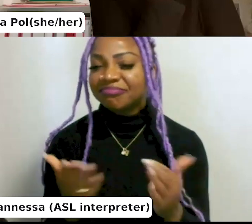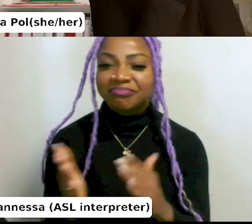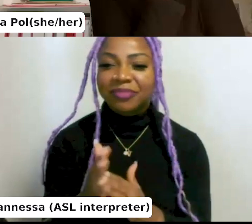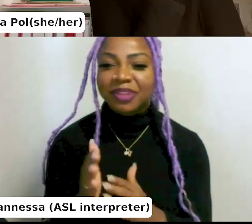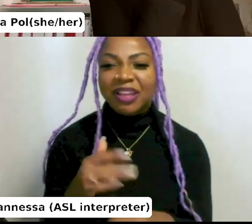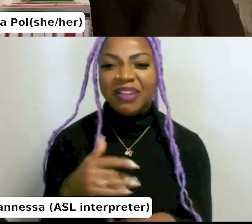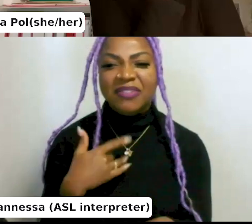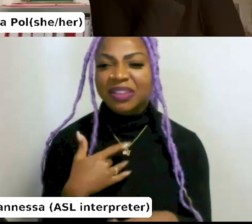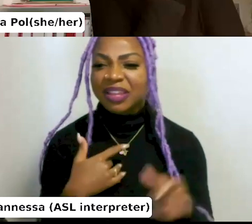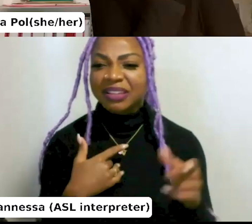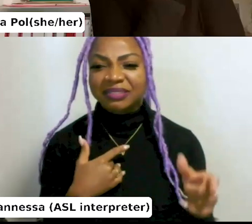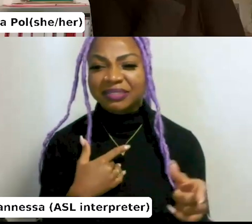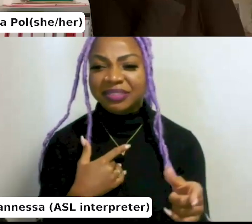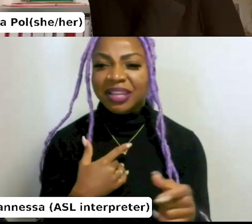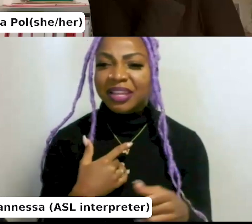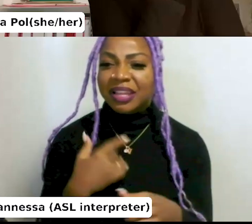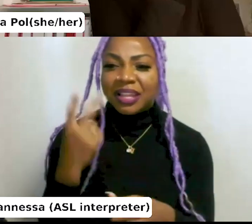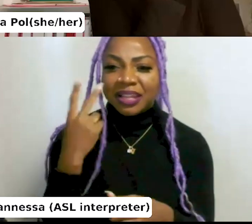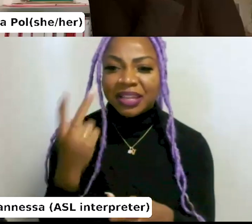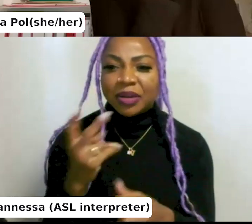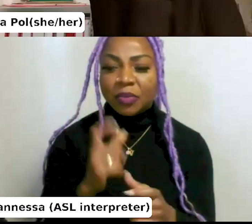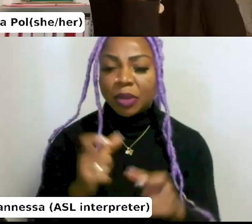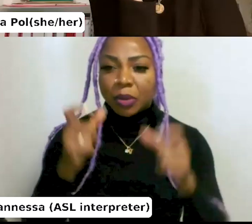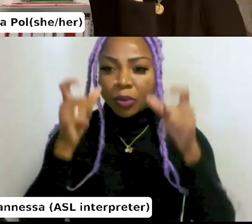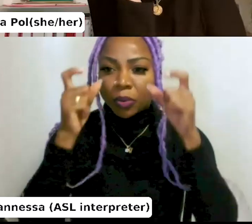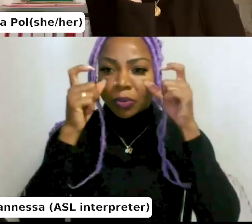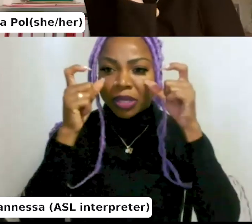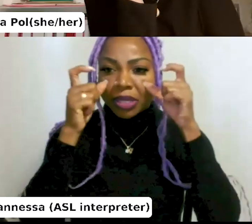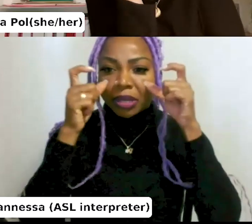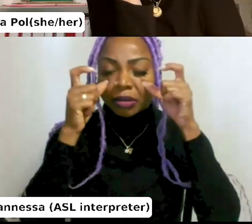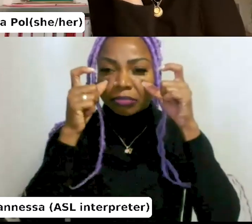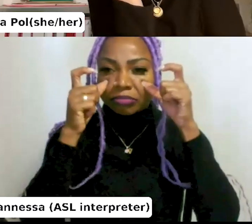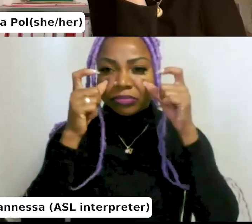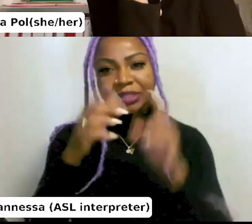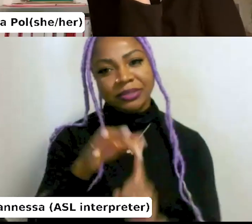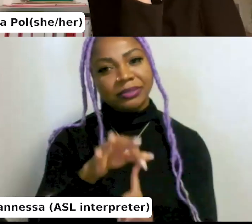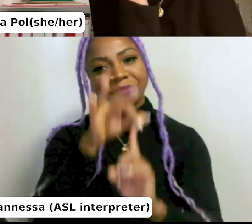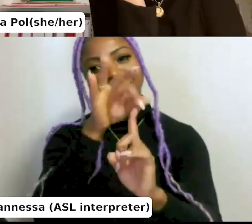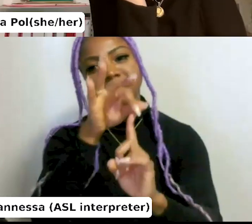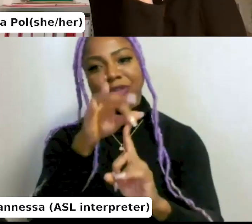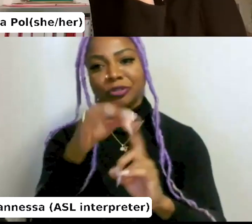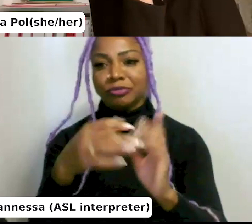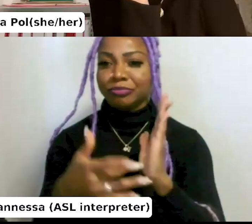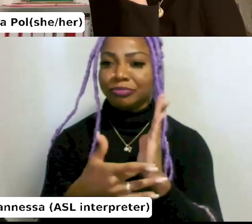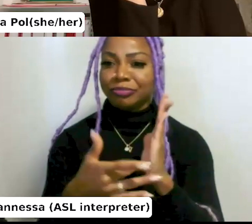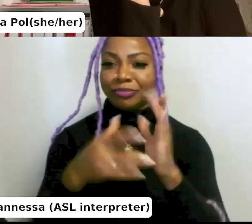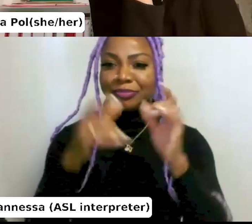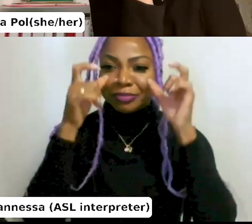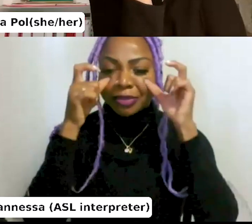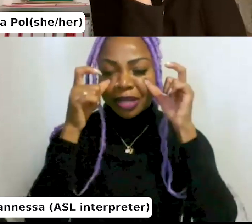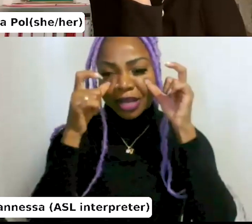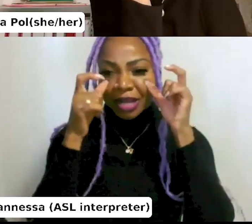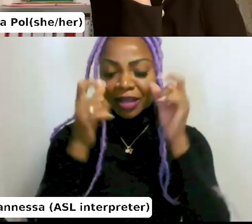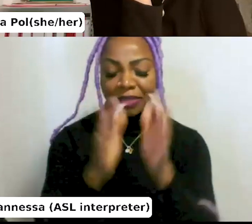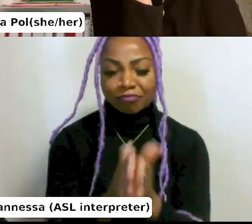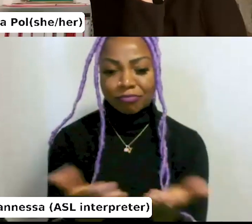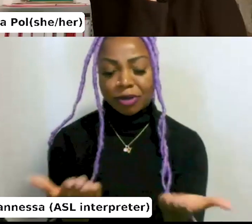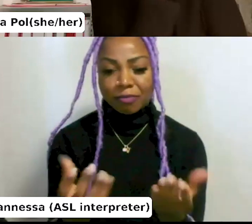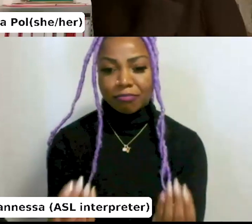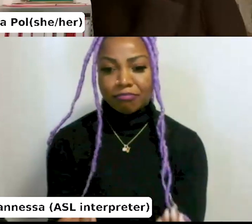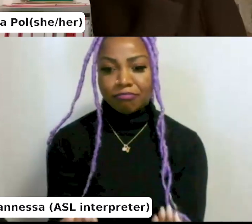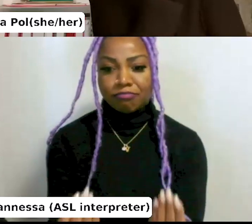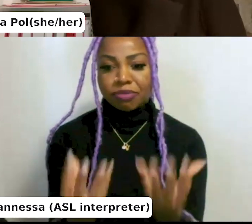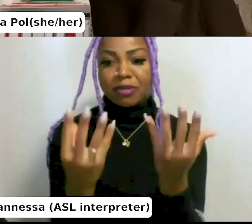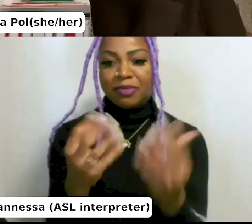and reading like through a book and things like popping up and all this shit that